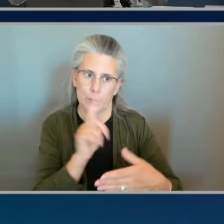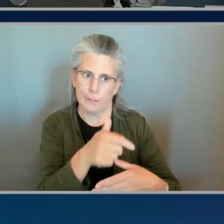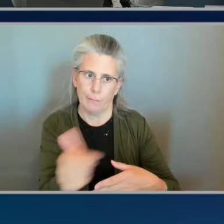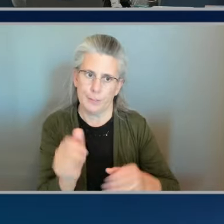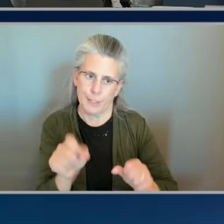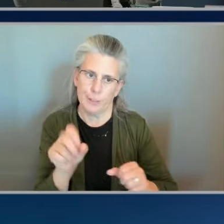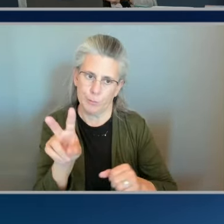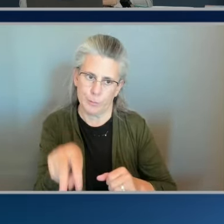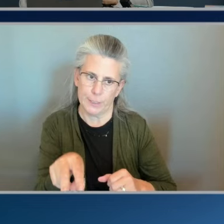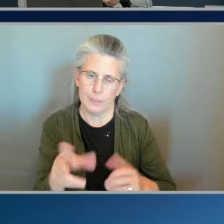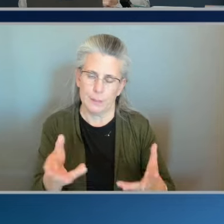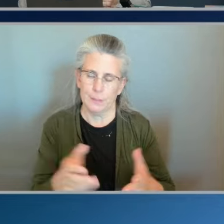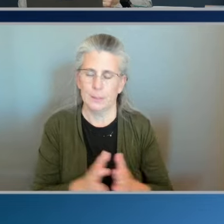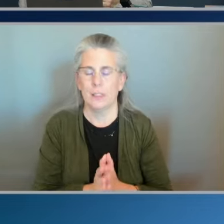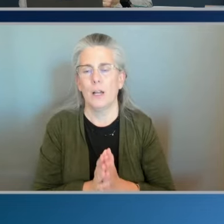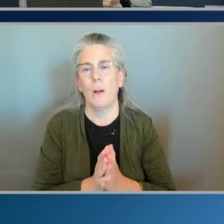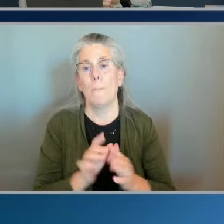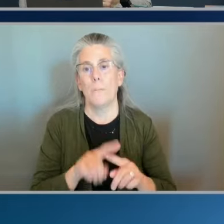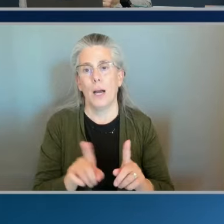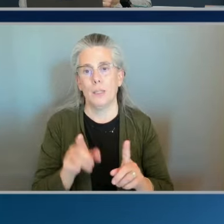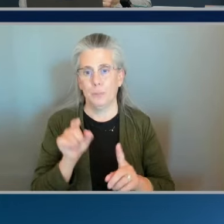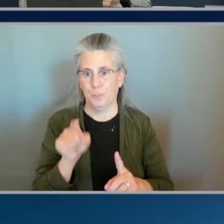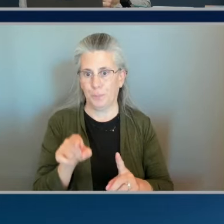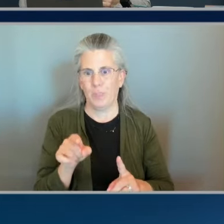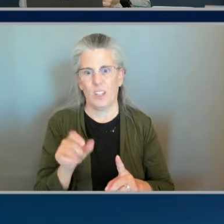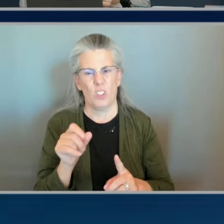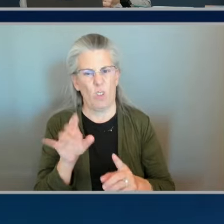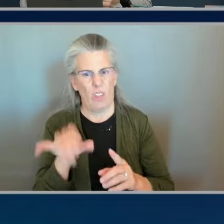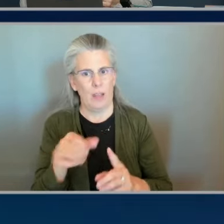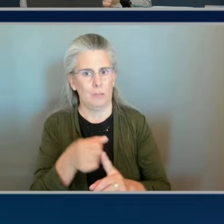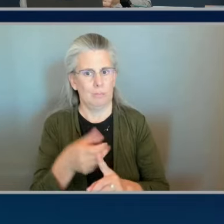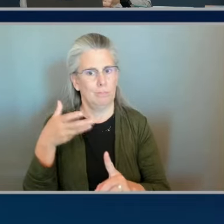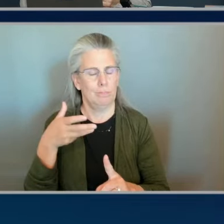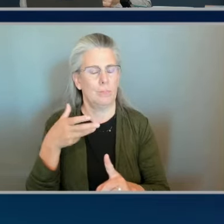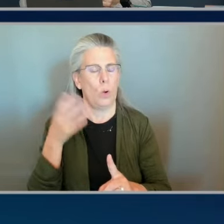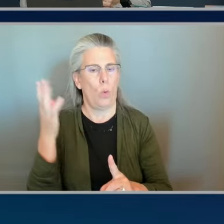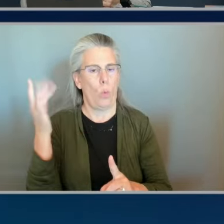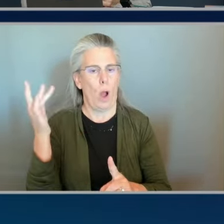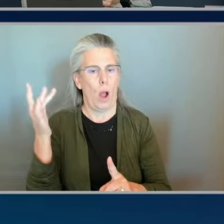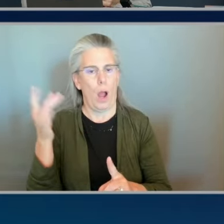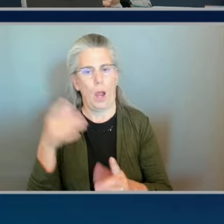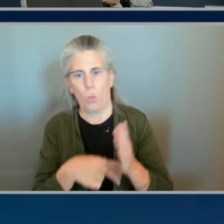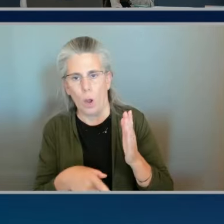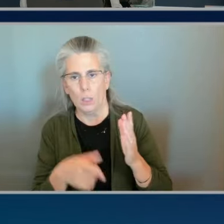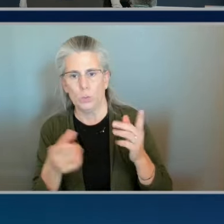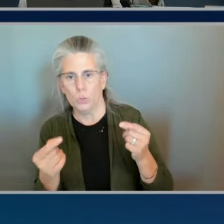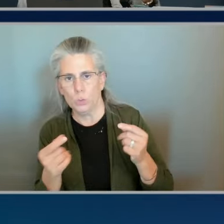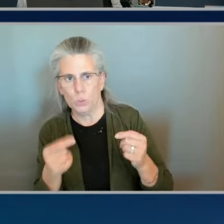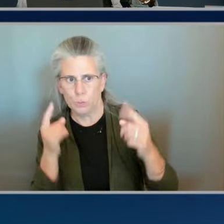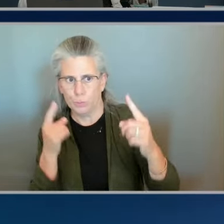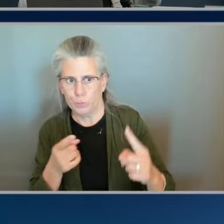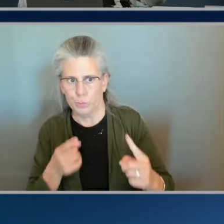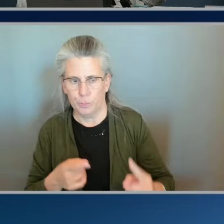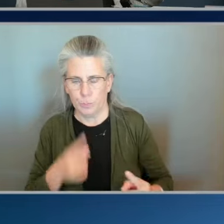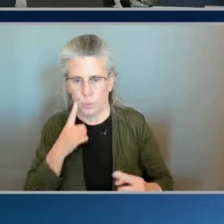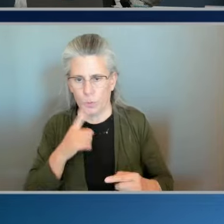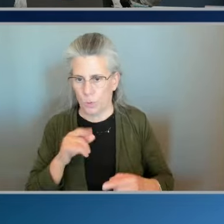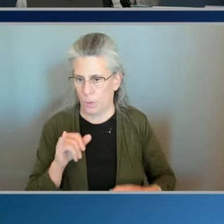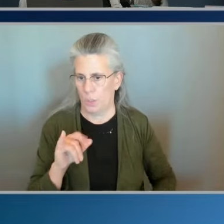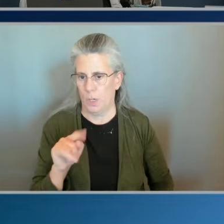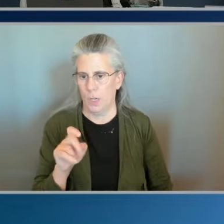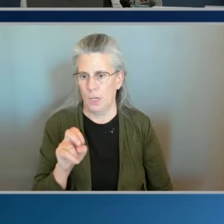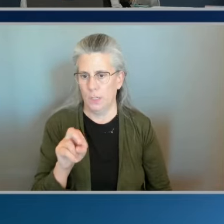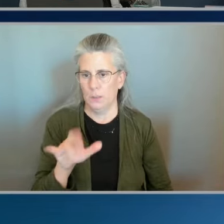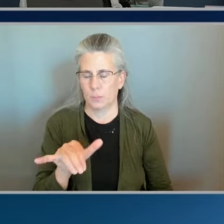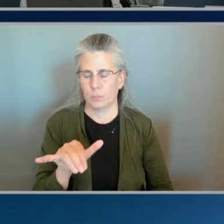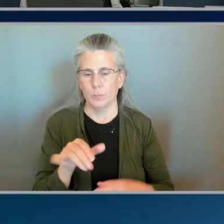to kind of give a perspective on the what and the why behind the itinerary this is you know each number here essentially is a day and and the